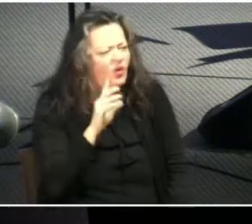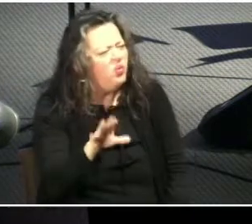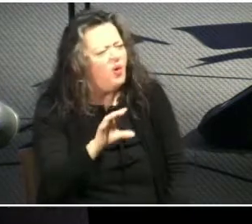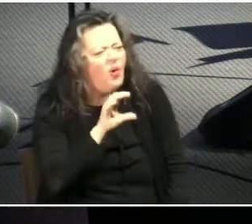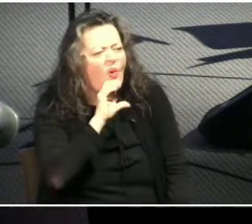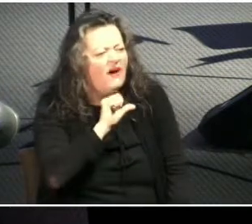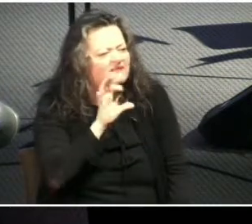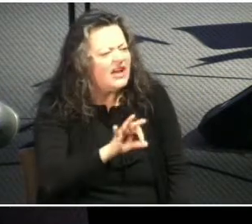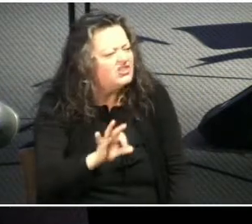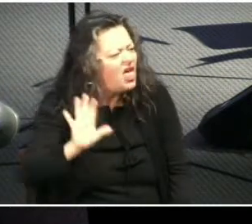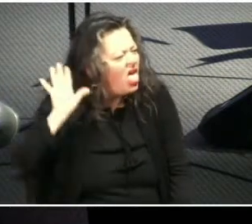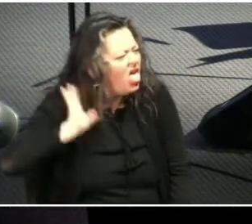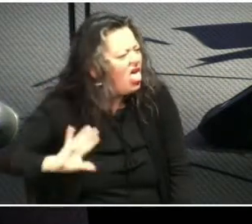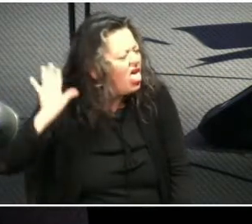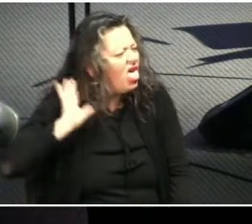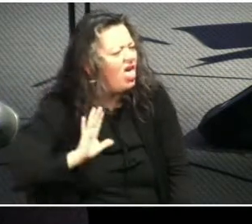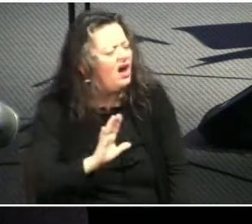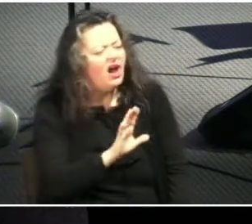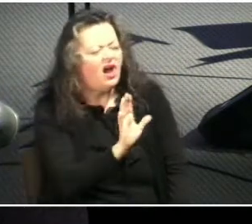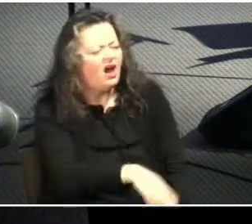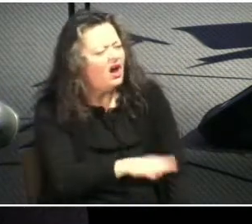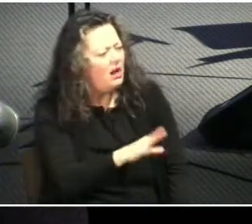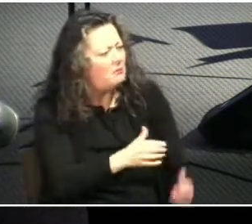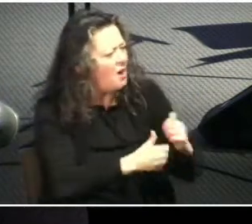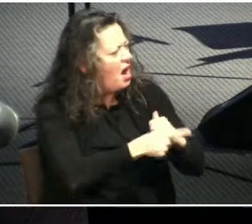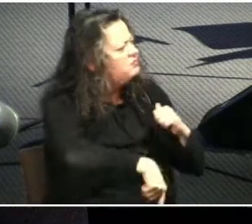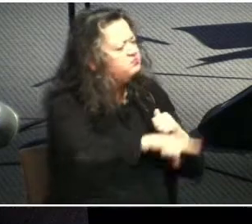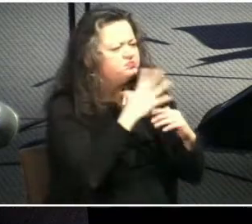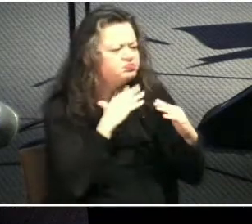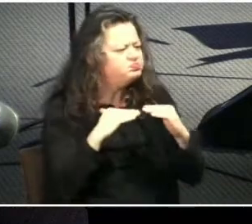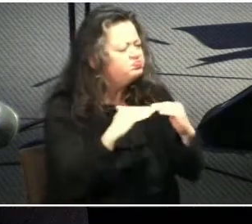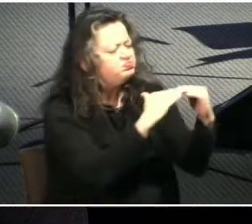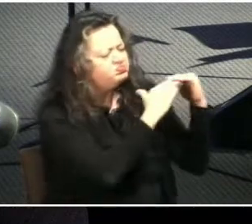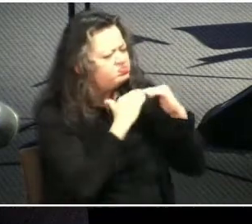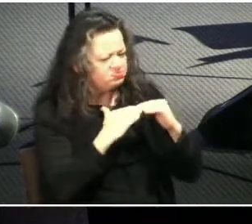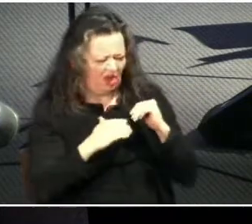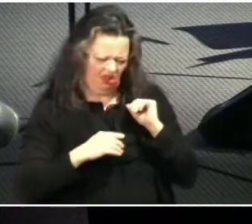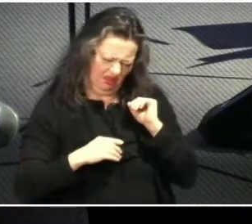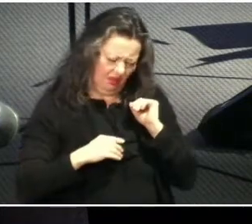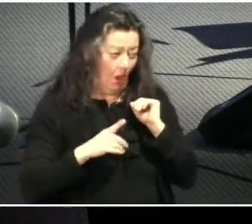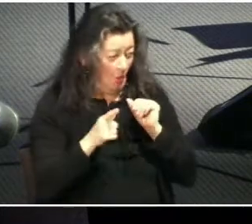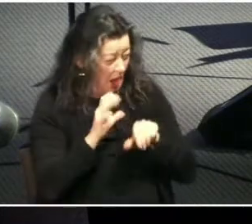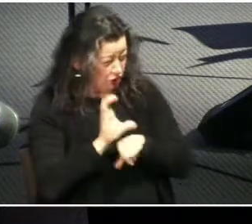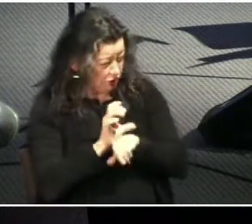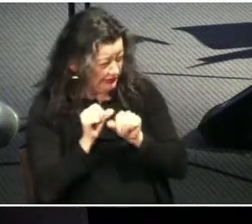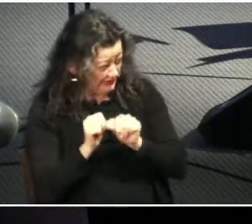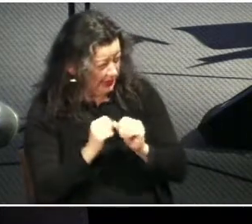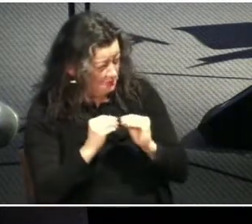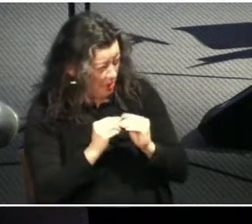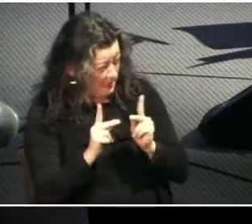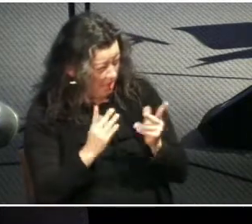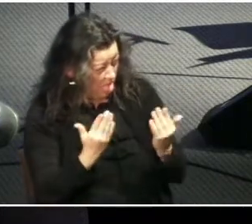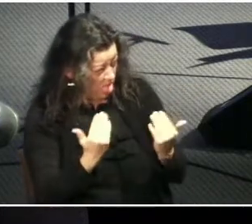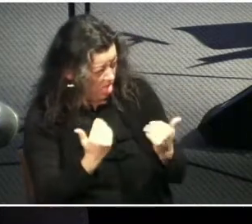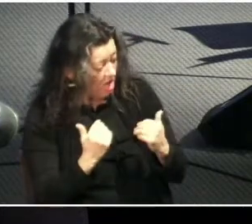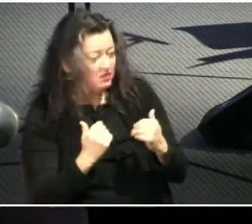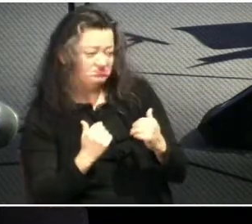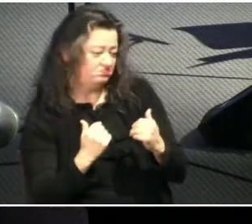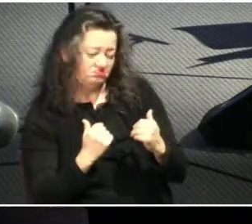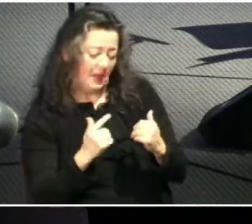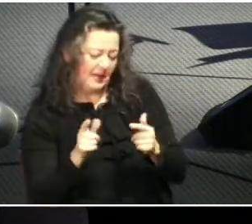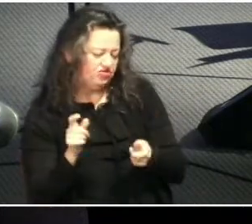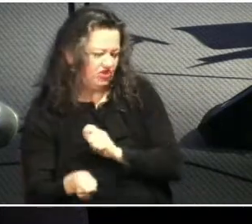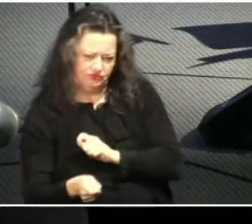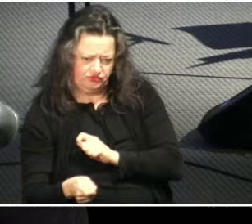dismissed if the church wants to remain relevant and a verse like this tests our view of scripture